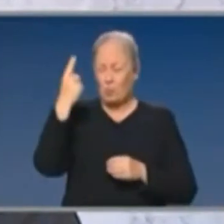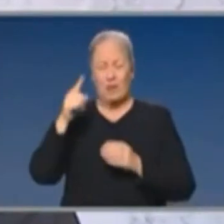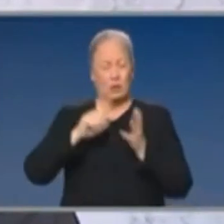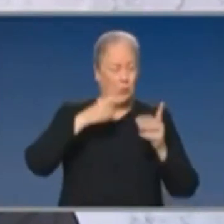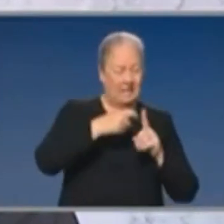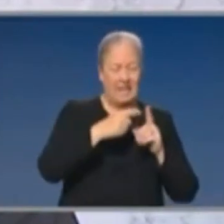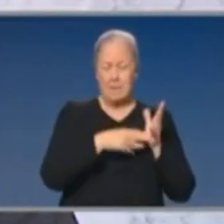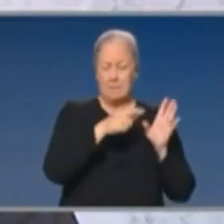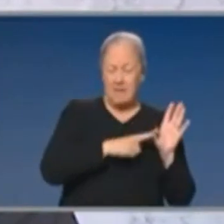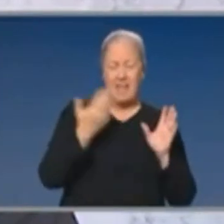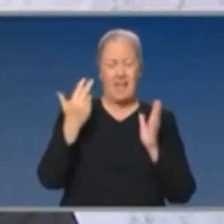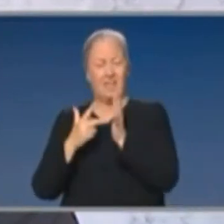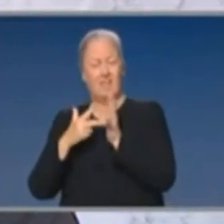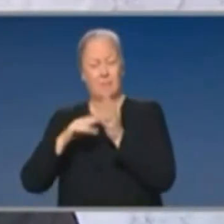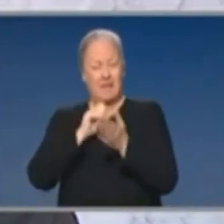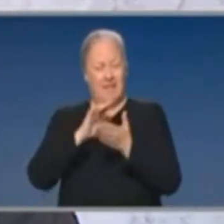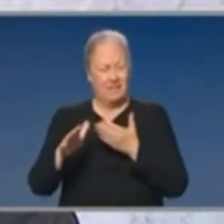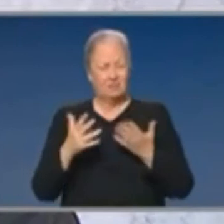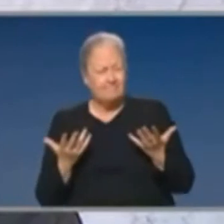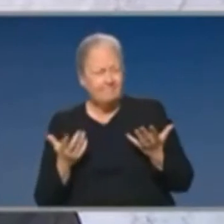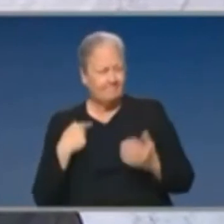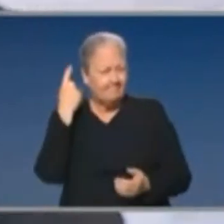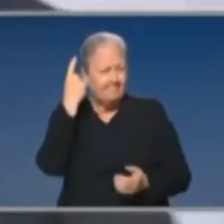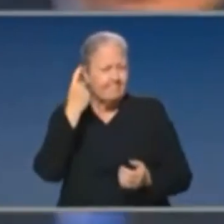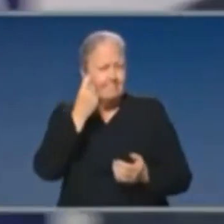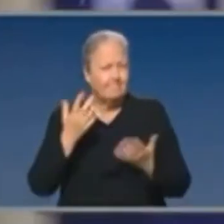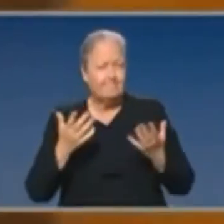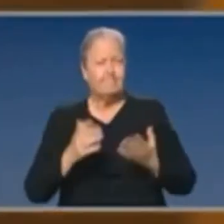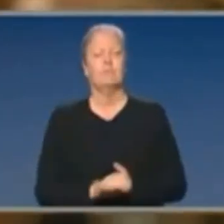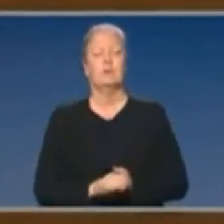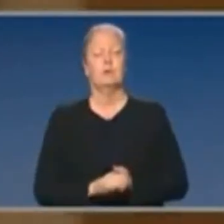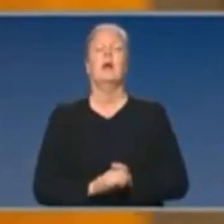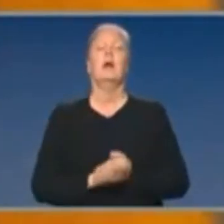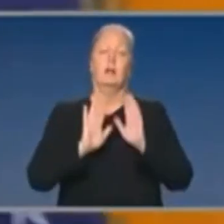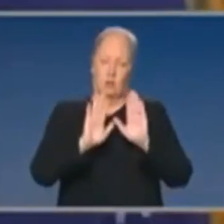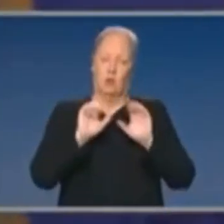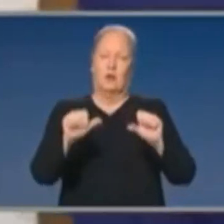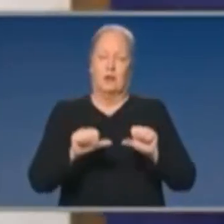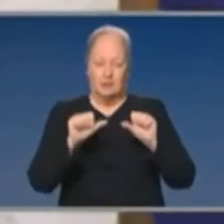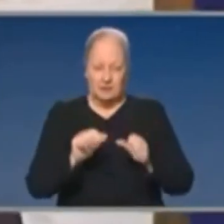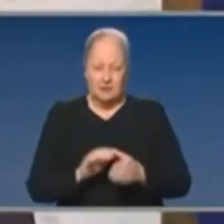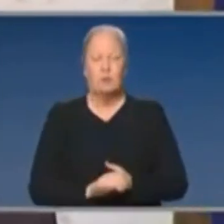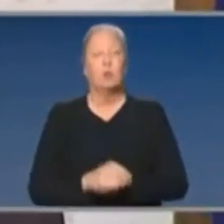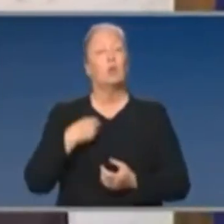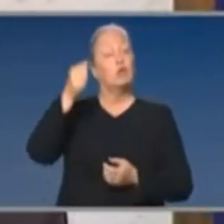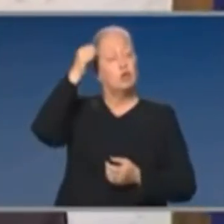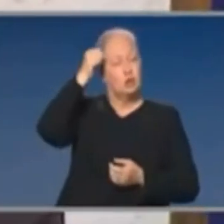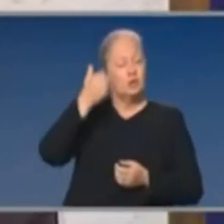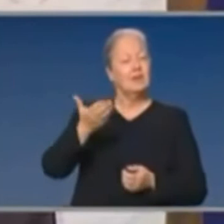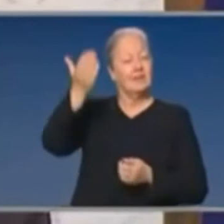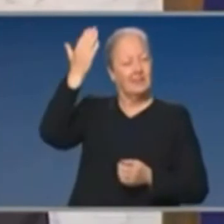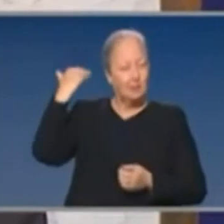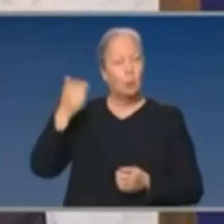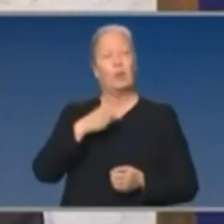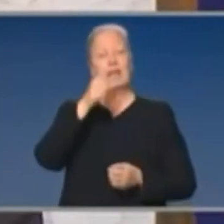March, the U.K. May. Aren't we just plain catch up on that? Greg? No. And the reason is what we've always known is we have the sovereign